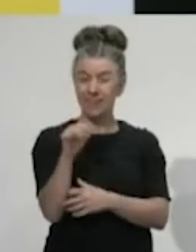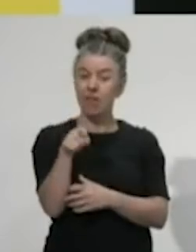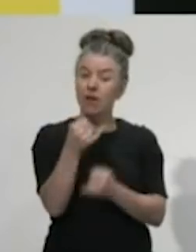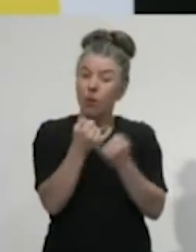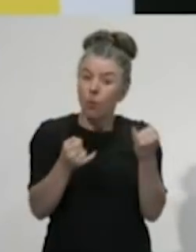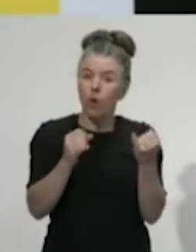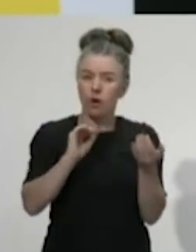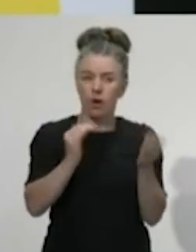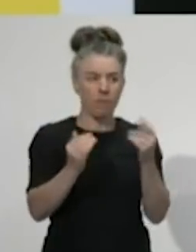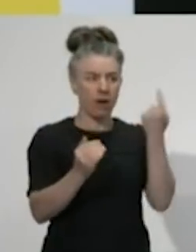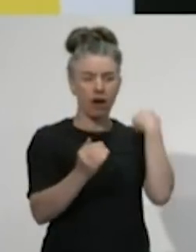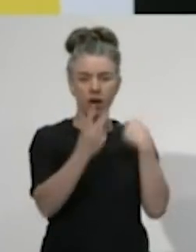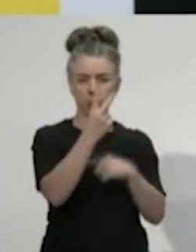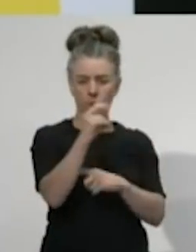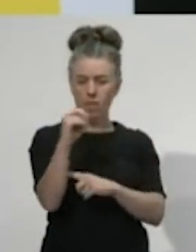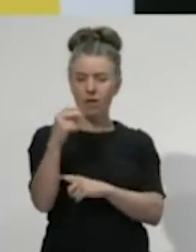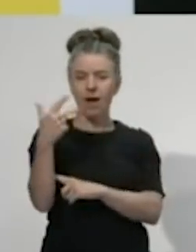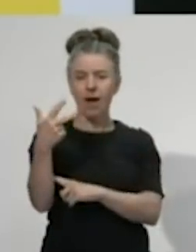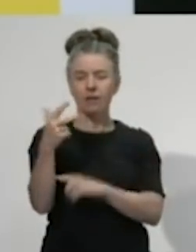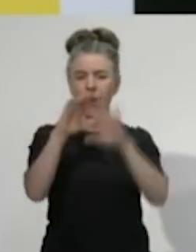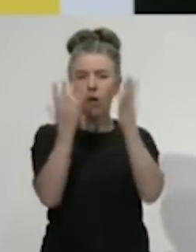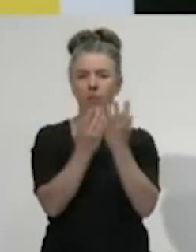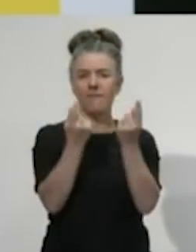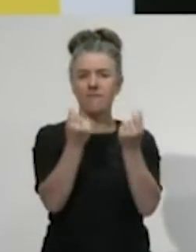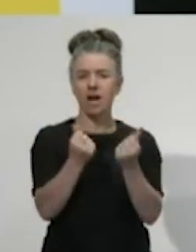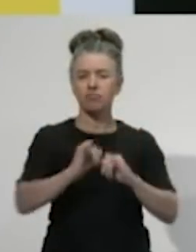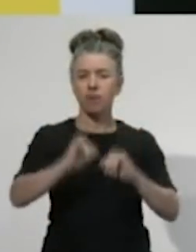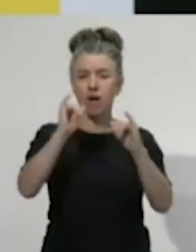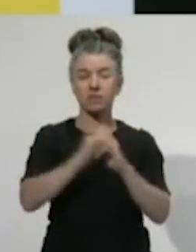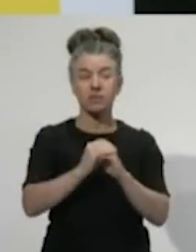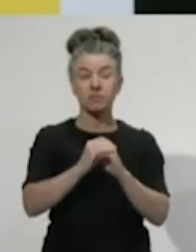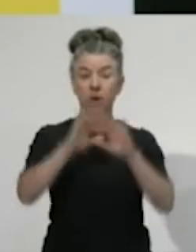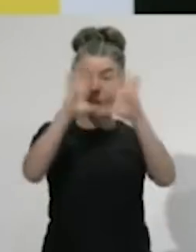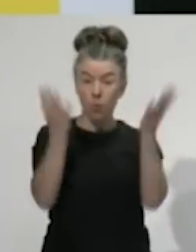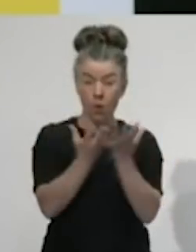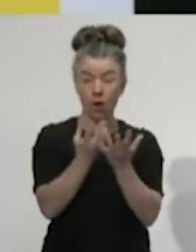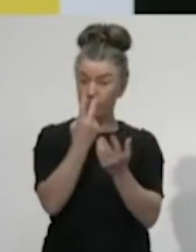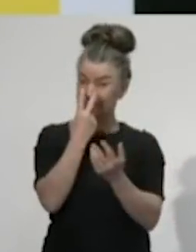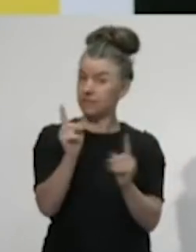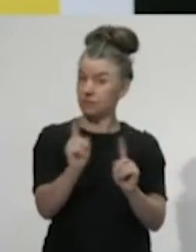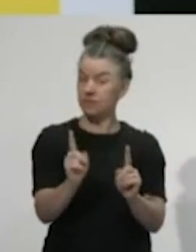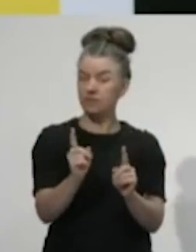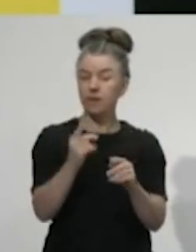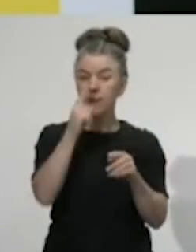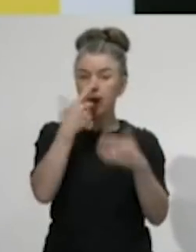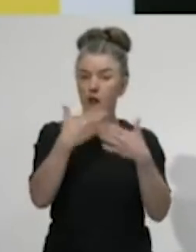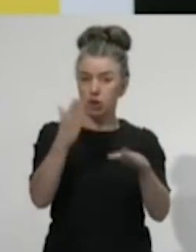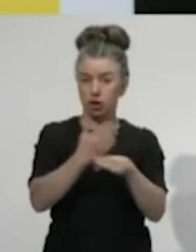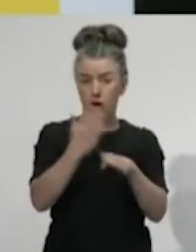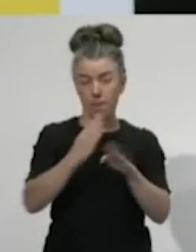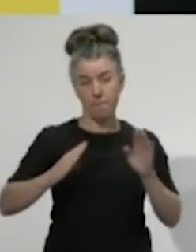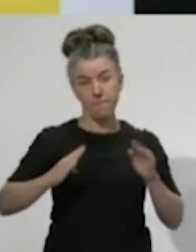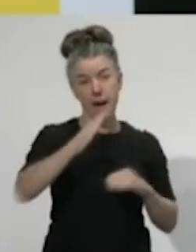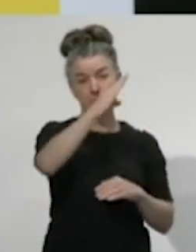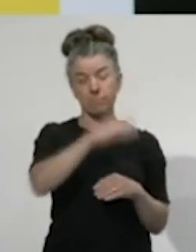financial crisis. Around the world, unemployment will rise significantly. Businesses will fail and